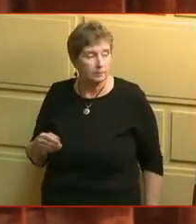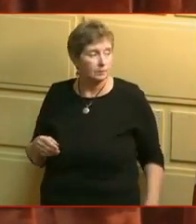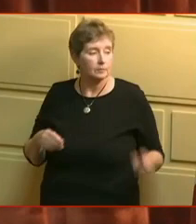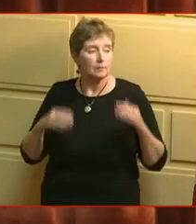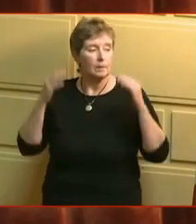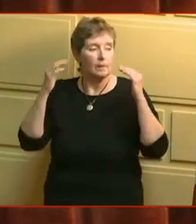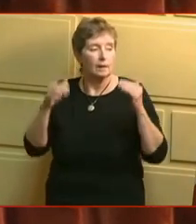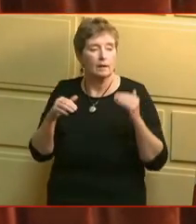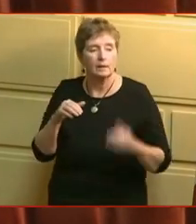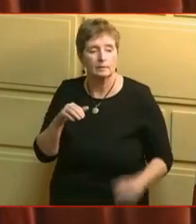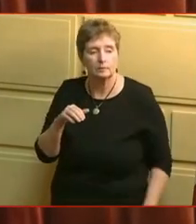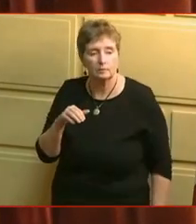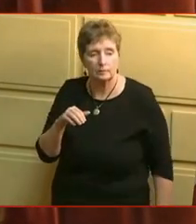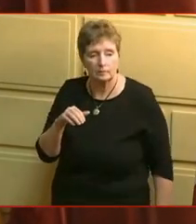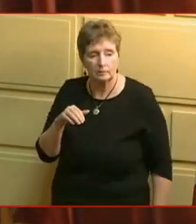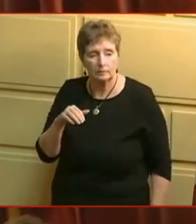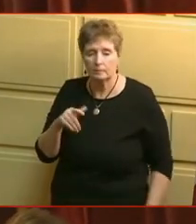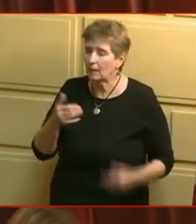Representative Alzadi.